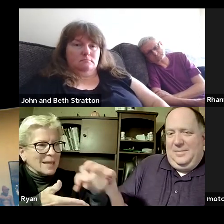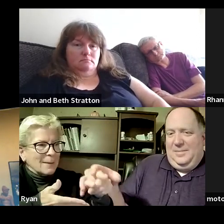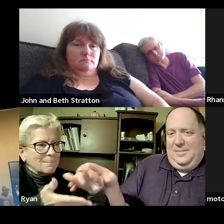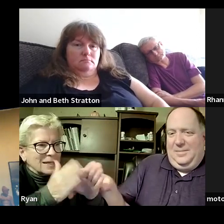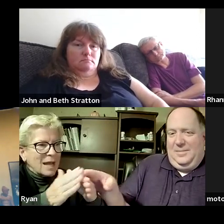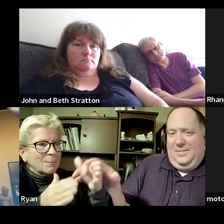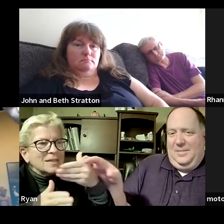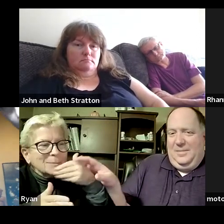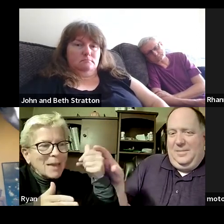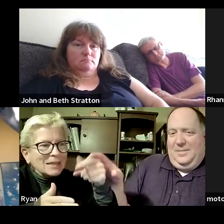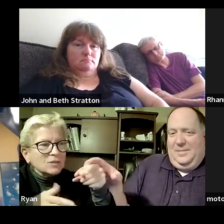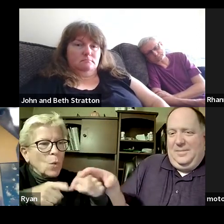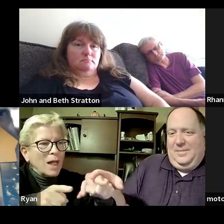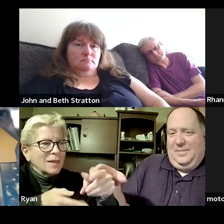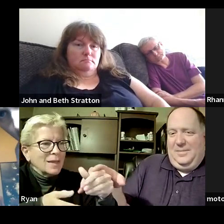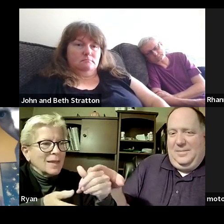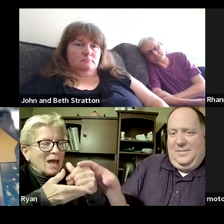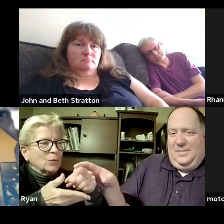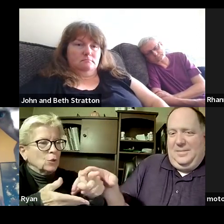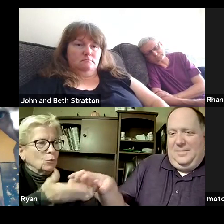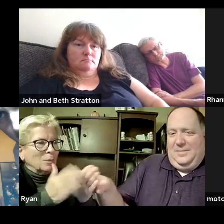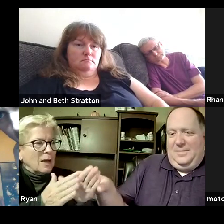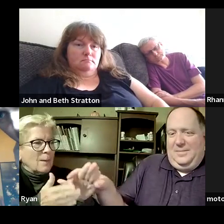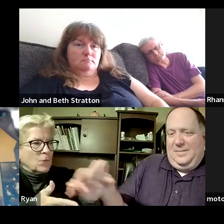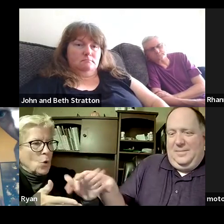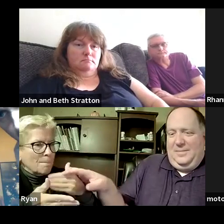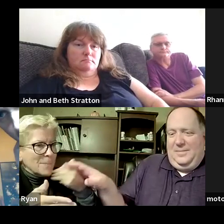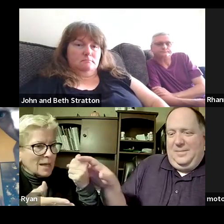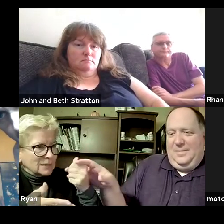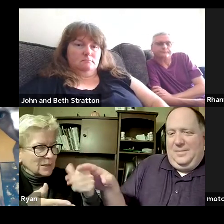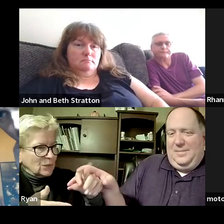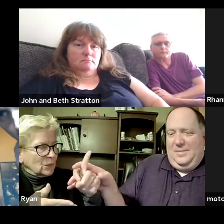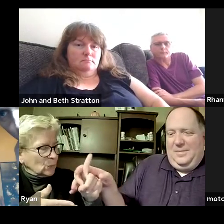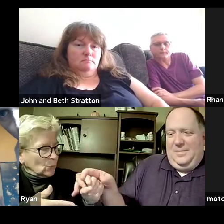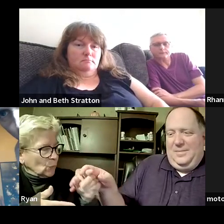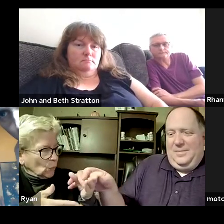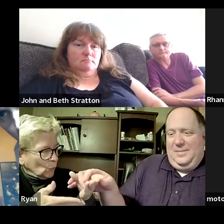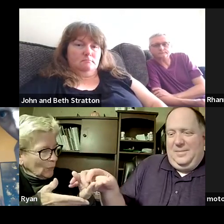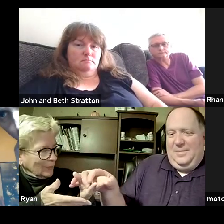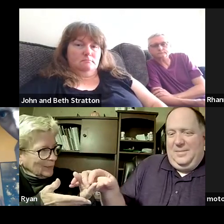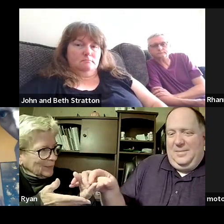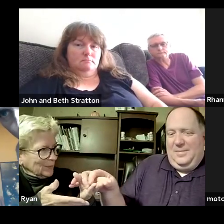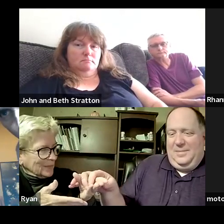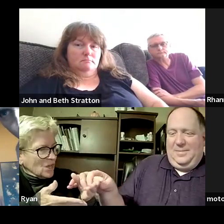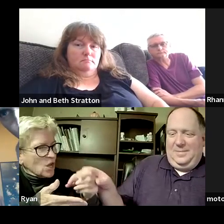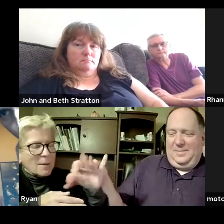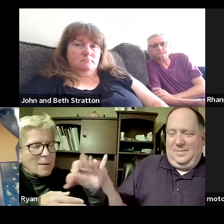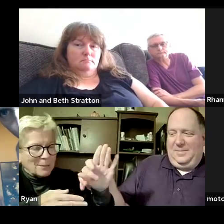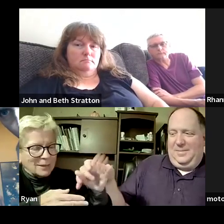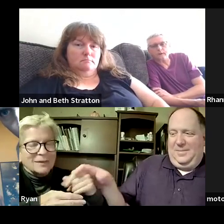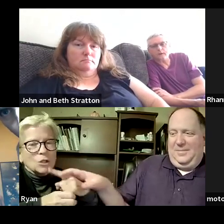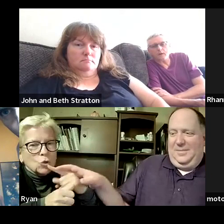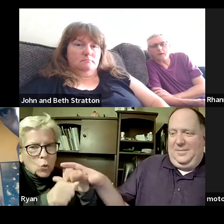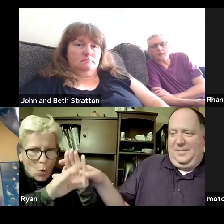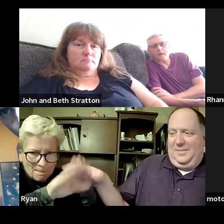obey him as he